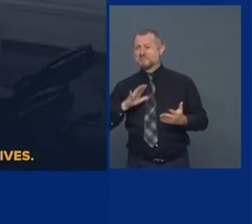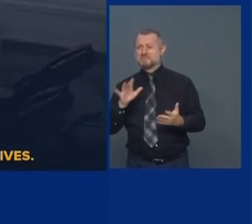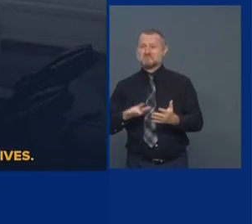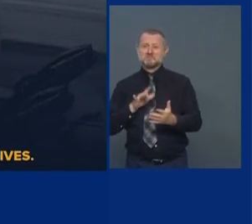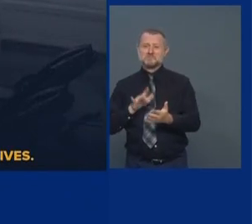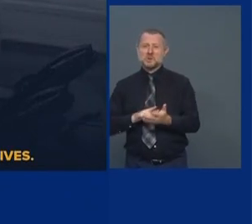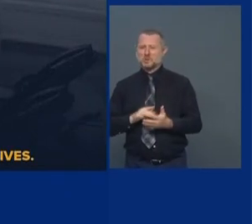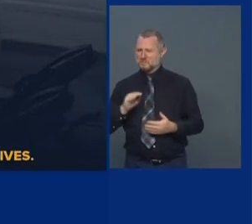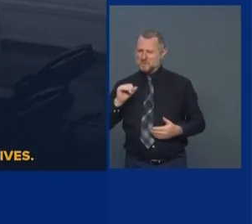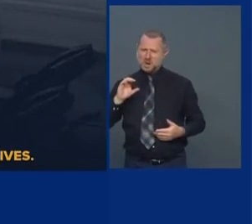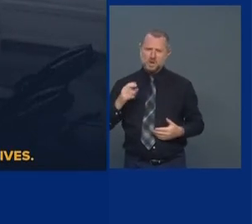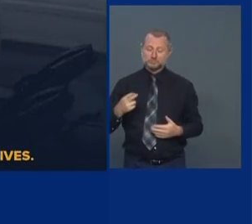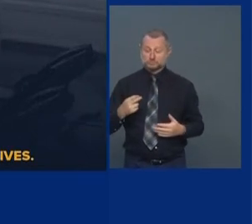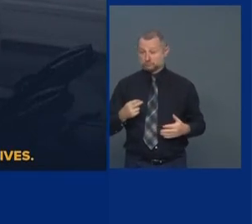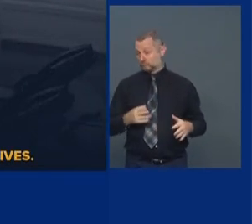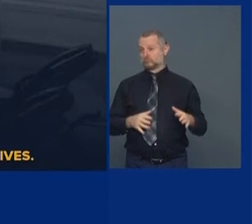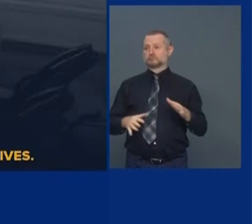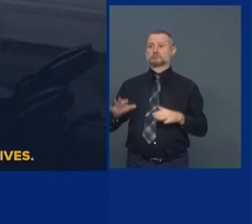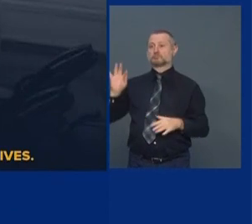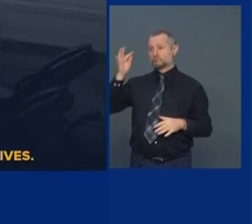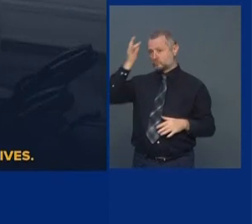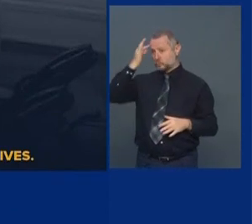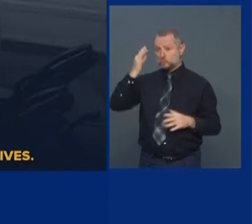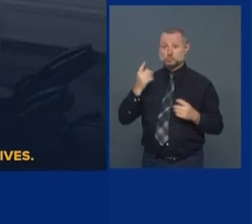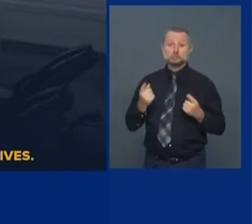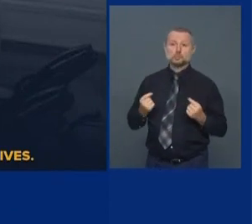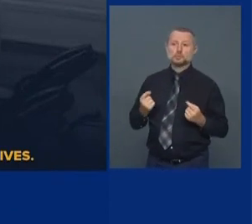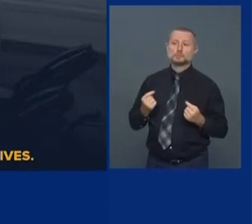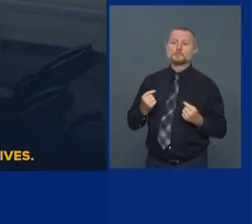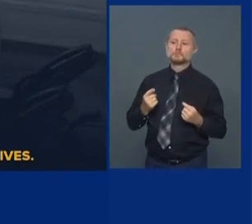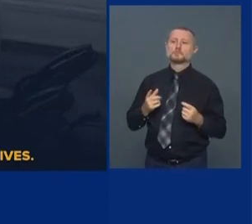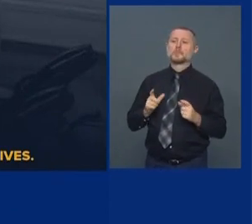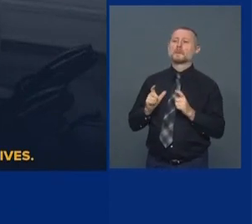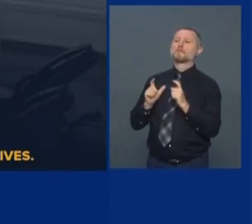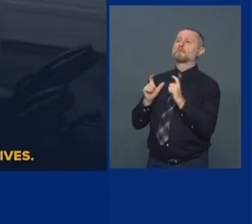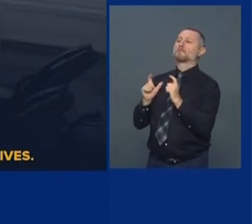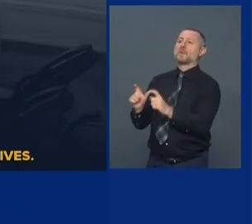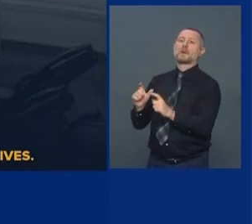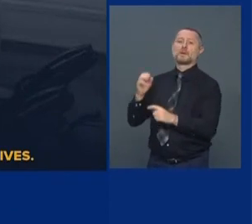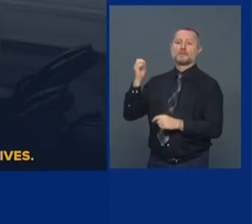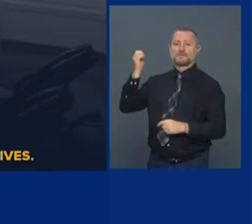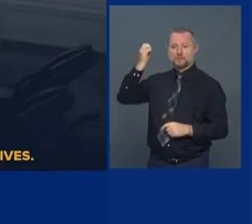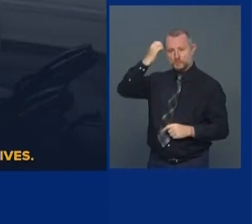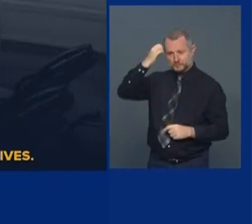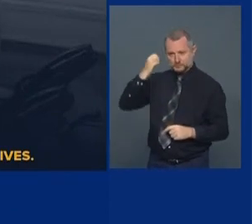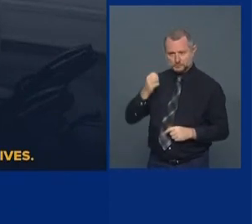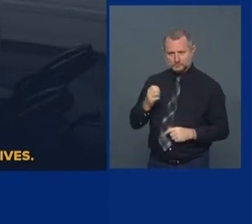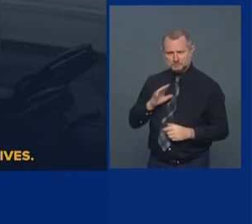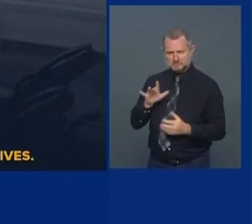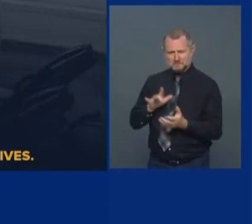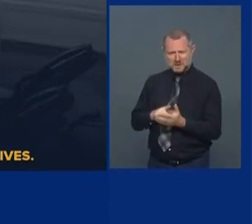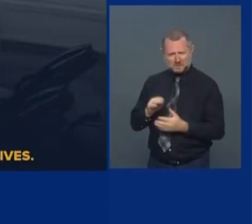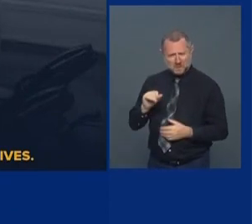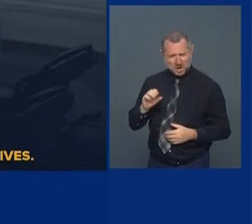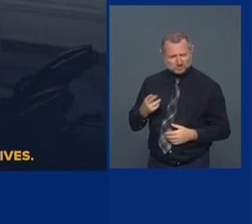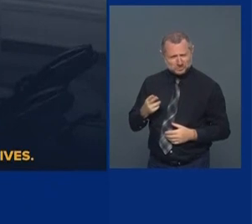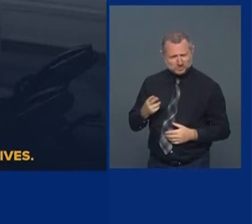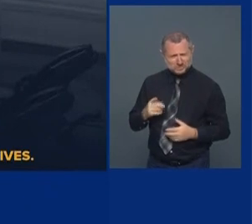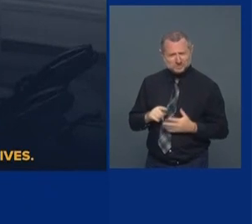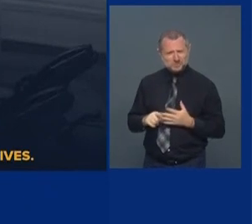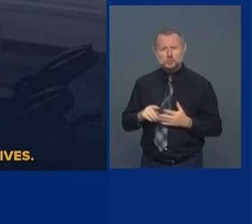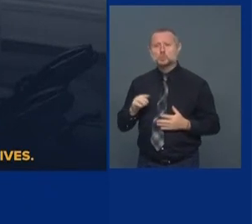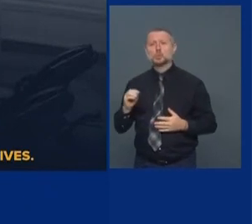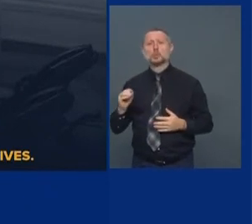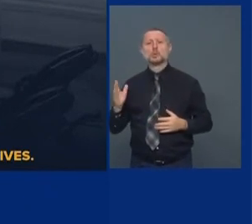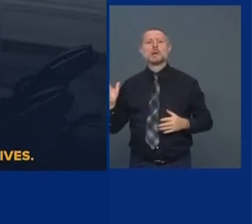the federal government does a travel ban from Europe. Mid-March. Too little, too late, Mr.